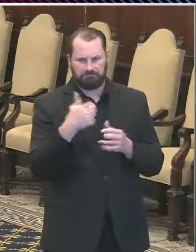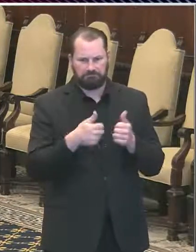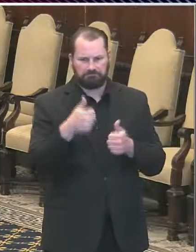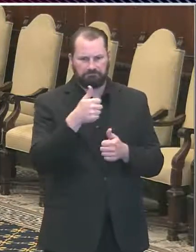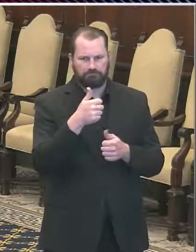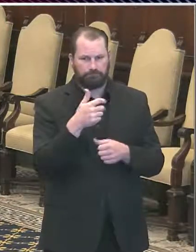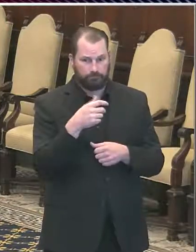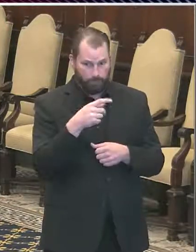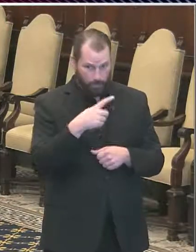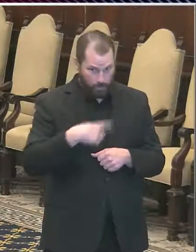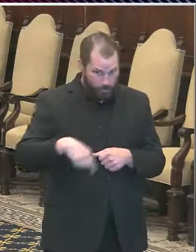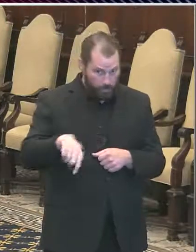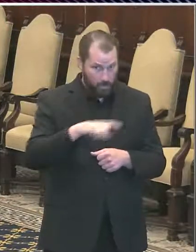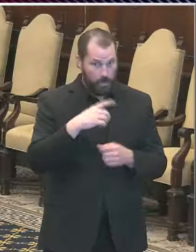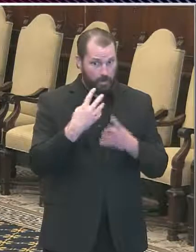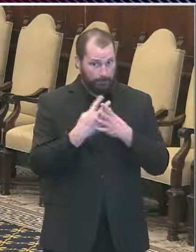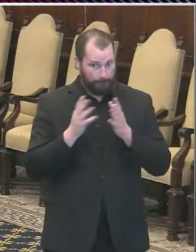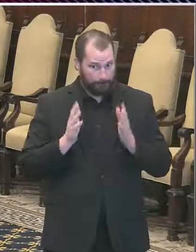round?